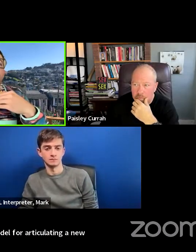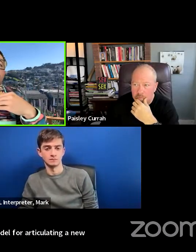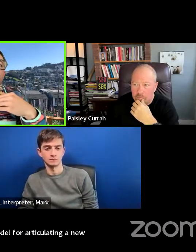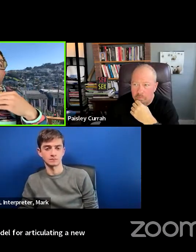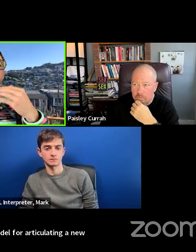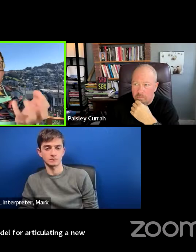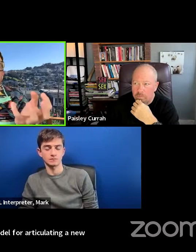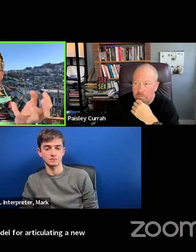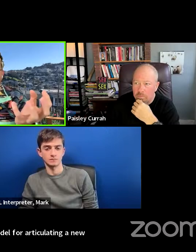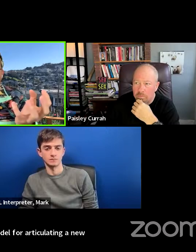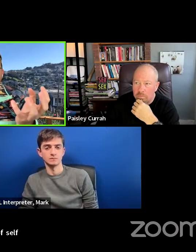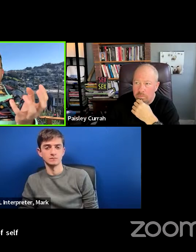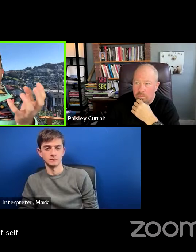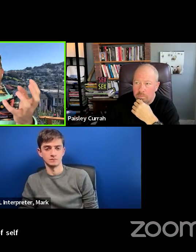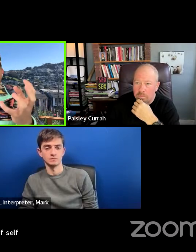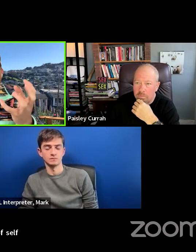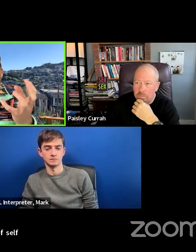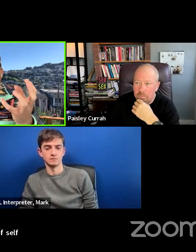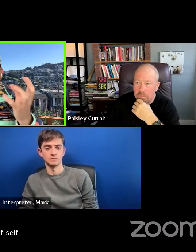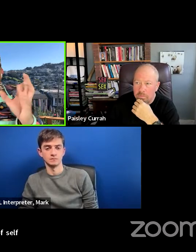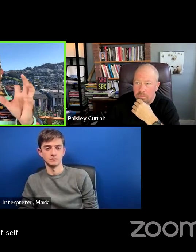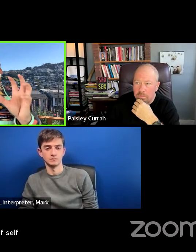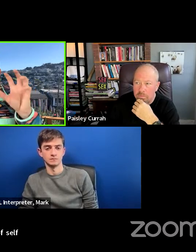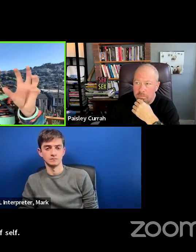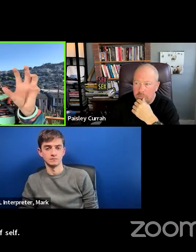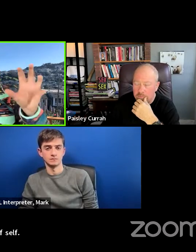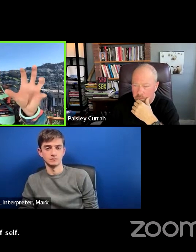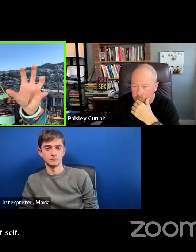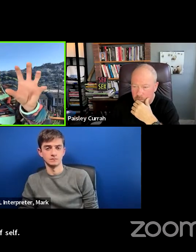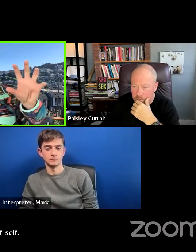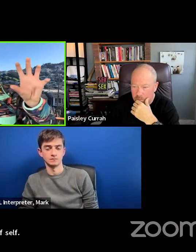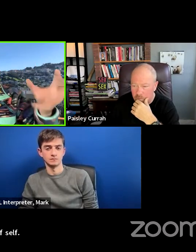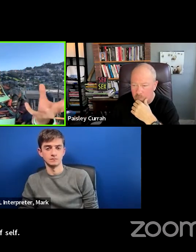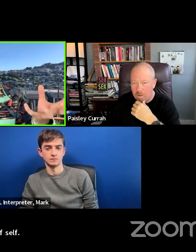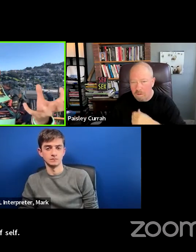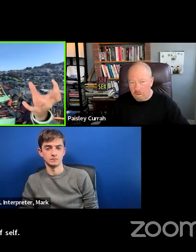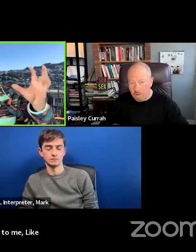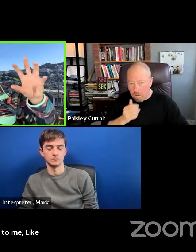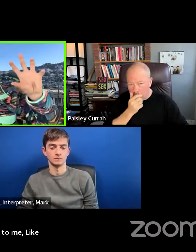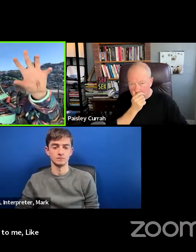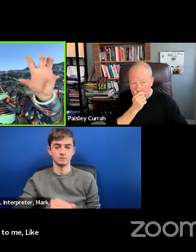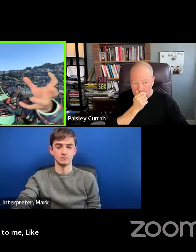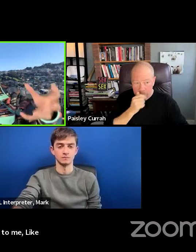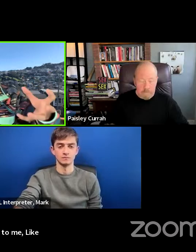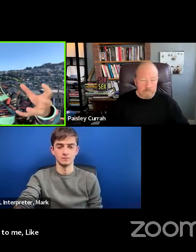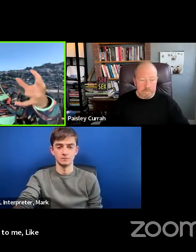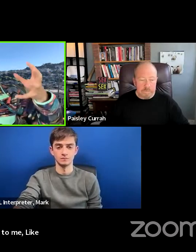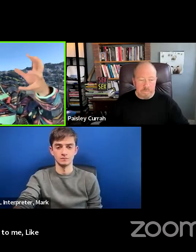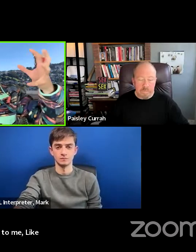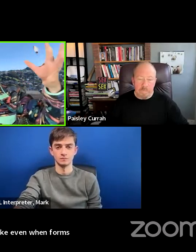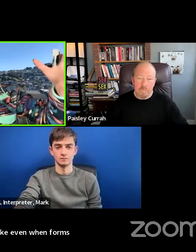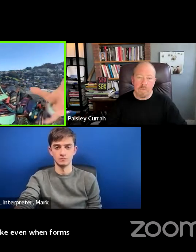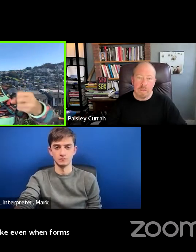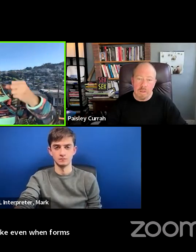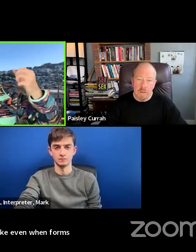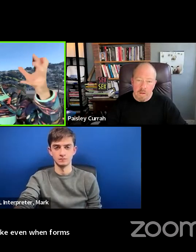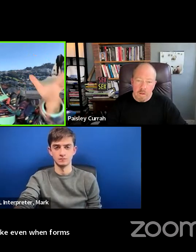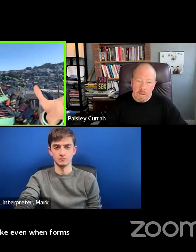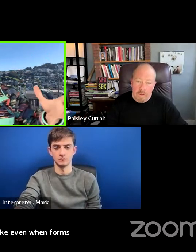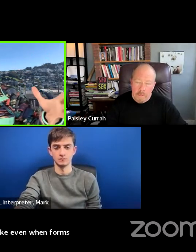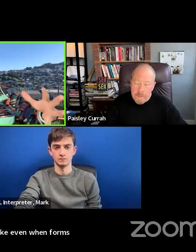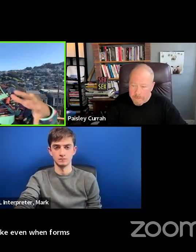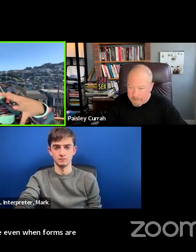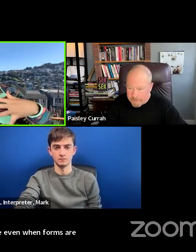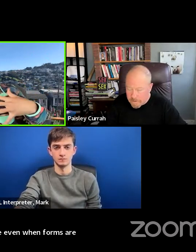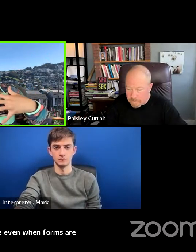way. So to me, like even when forms are steeped in the, in the class that they kind of came from